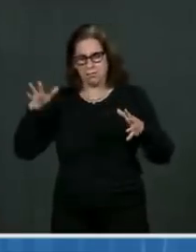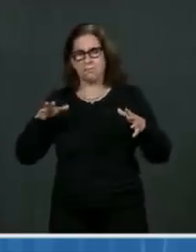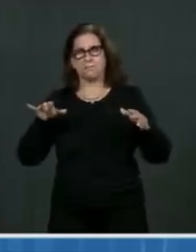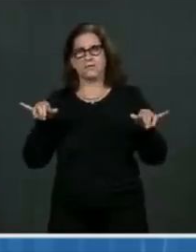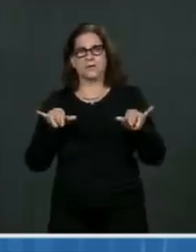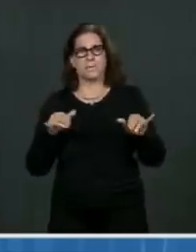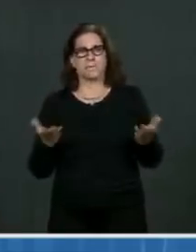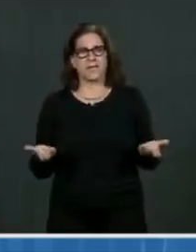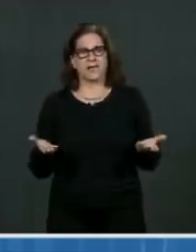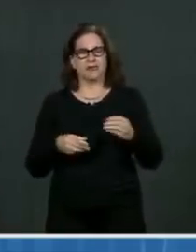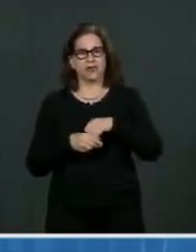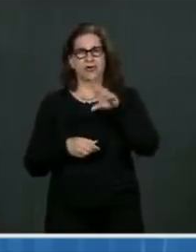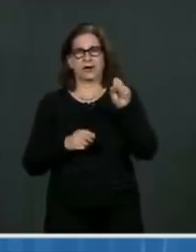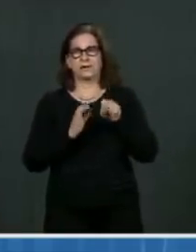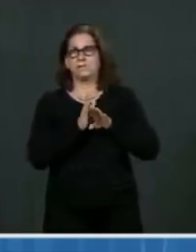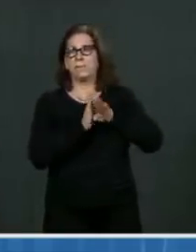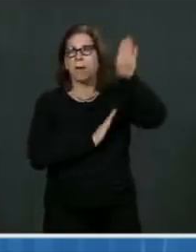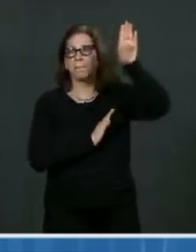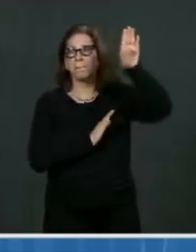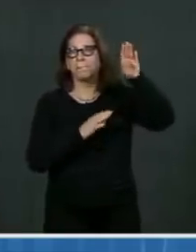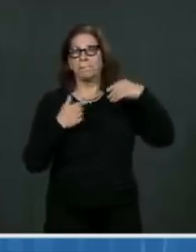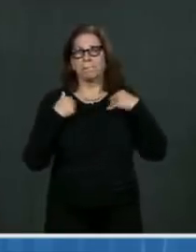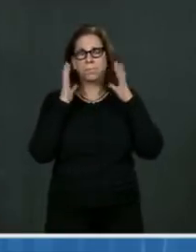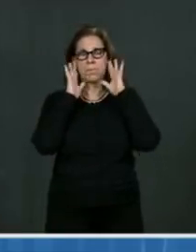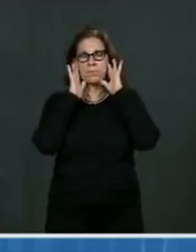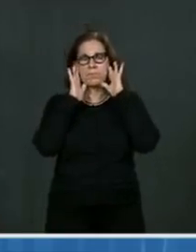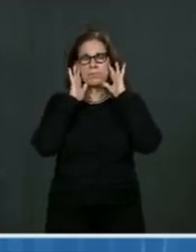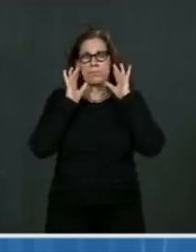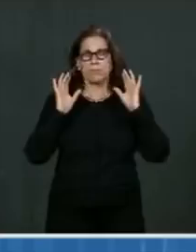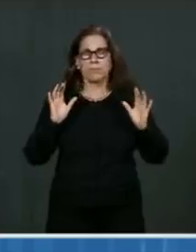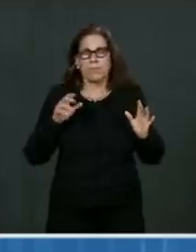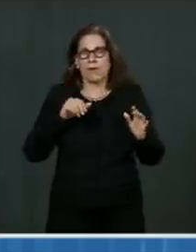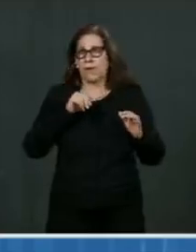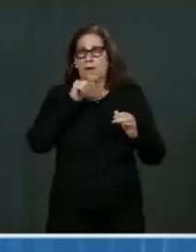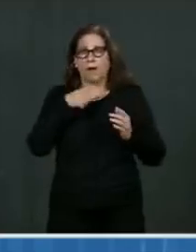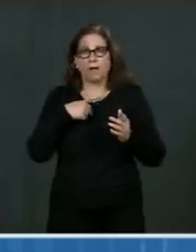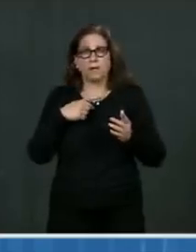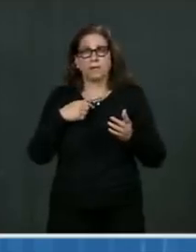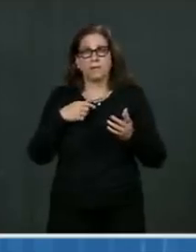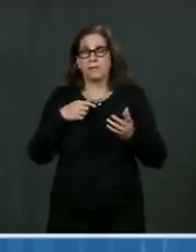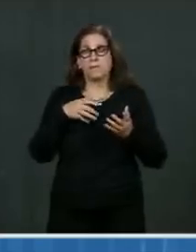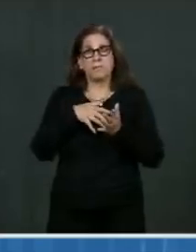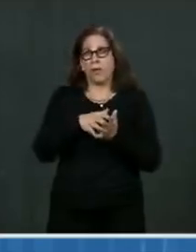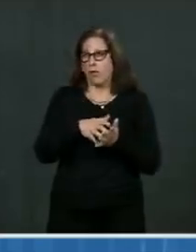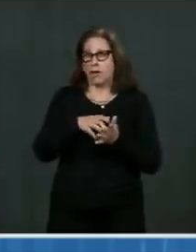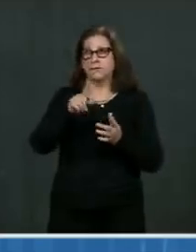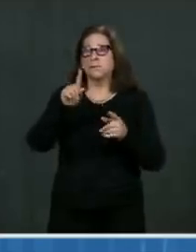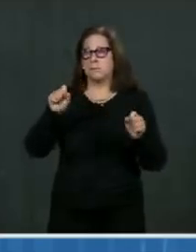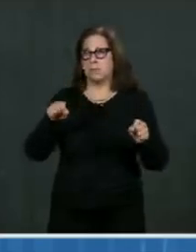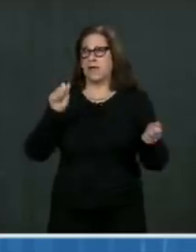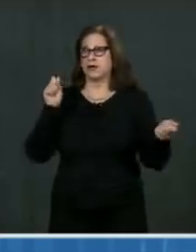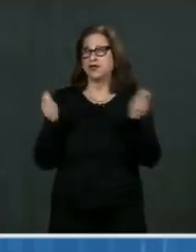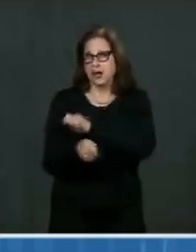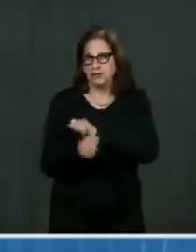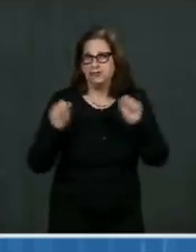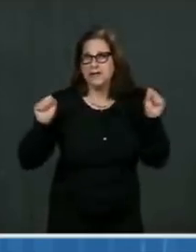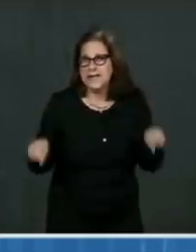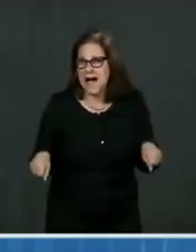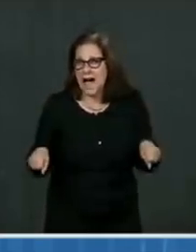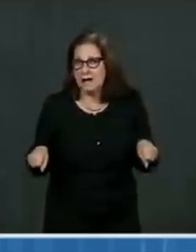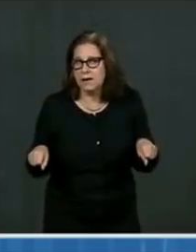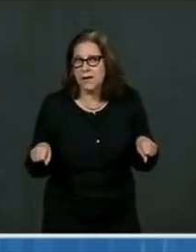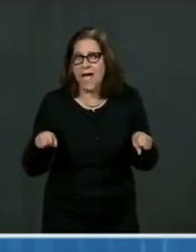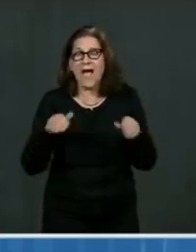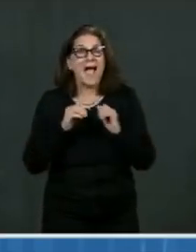are not powerless. We can change this trajectory of the pandemic, but it will take all of us recommitting to following the